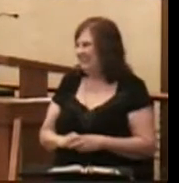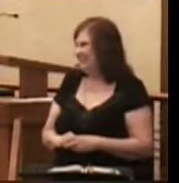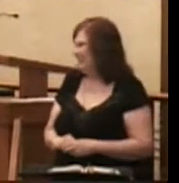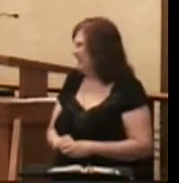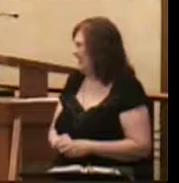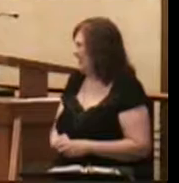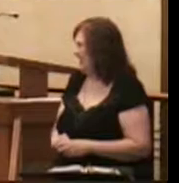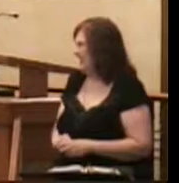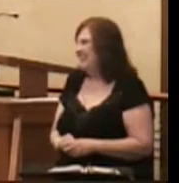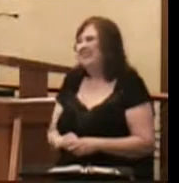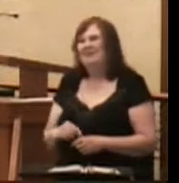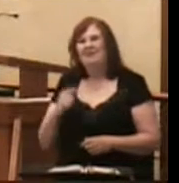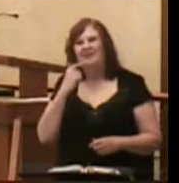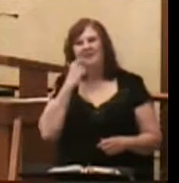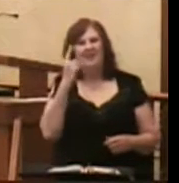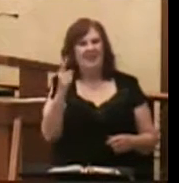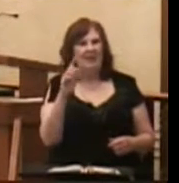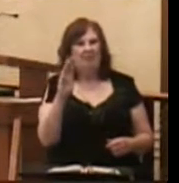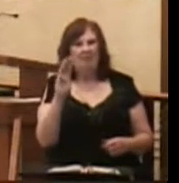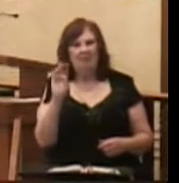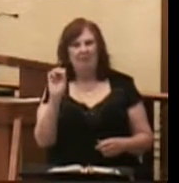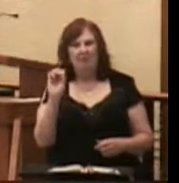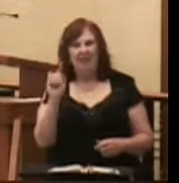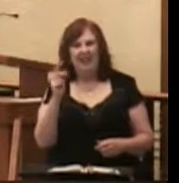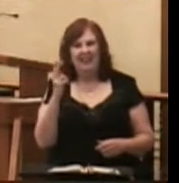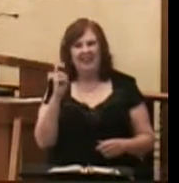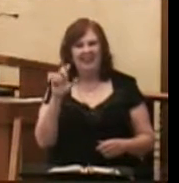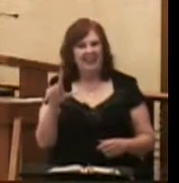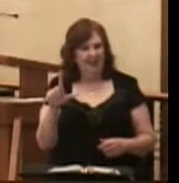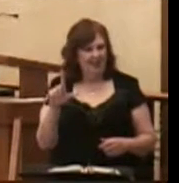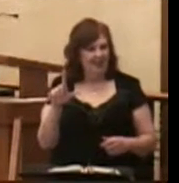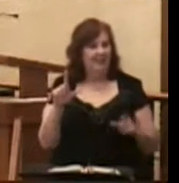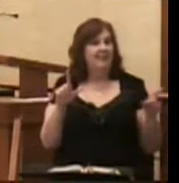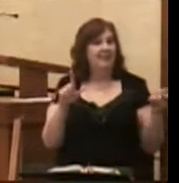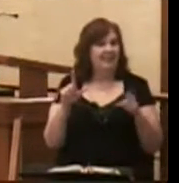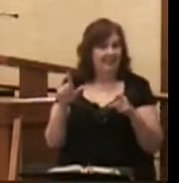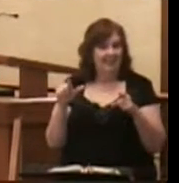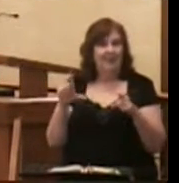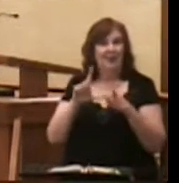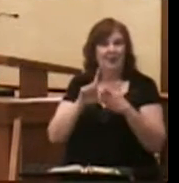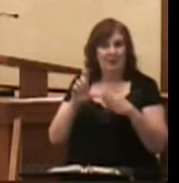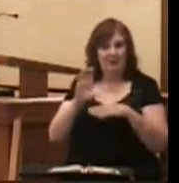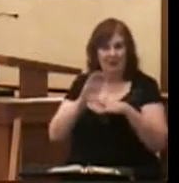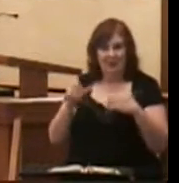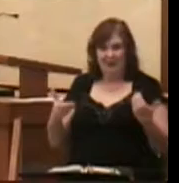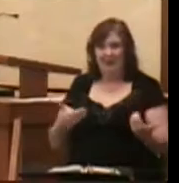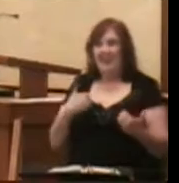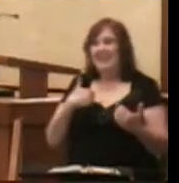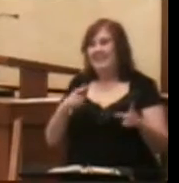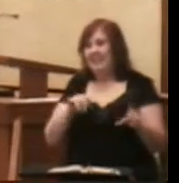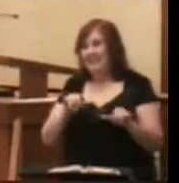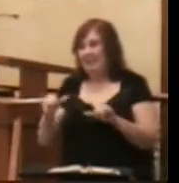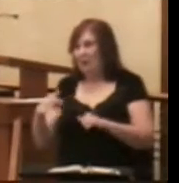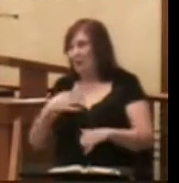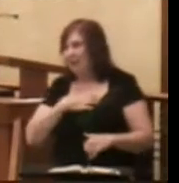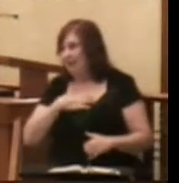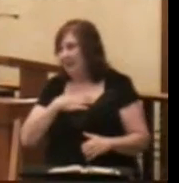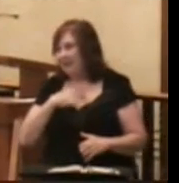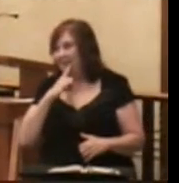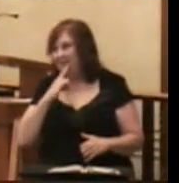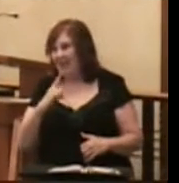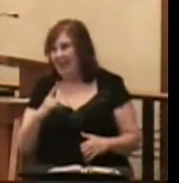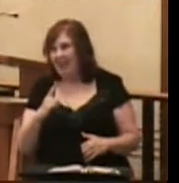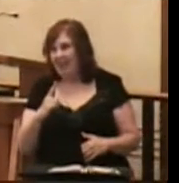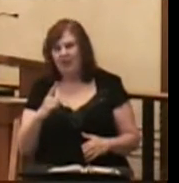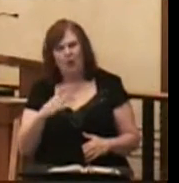I can tell you that Bethel Lutheran is not immune to any of those complaints. In fact, it is